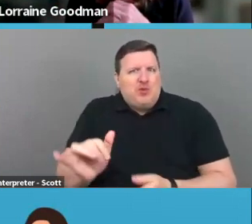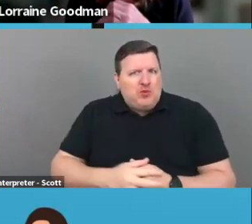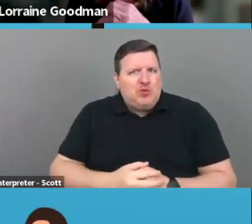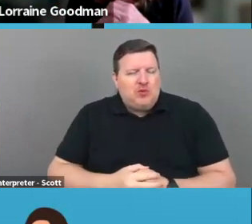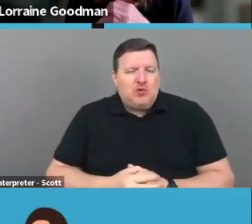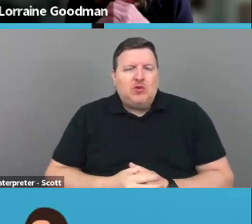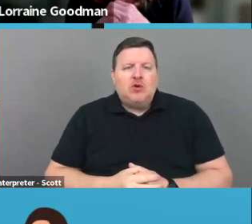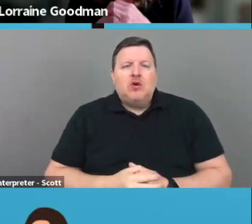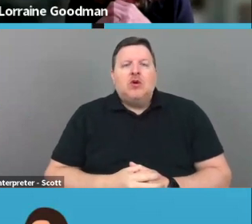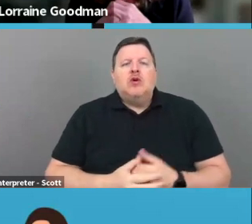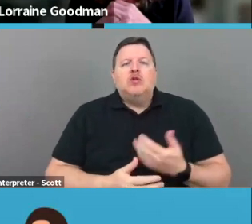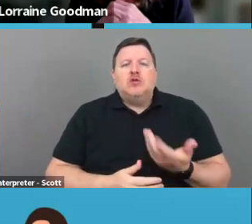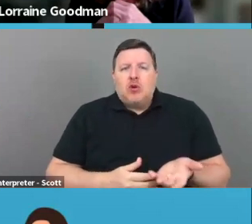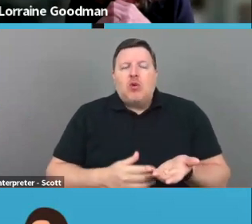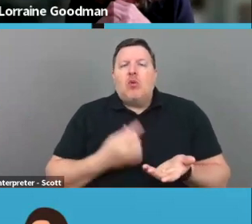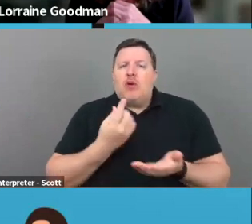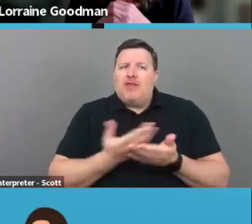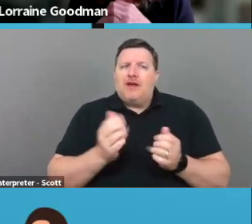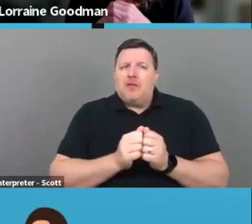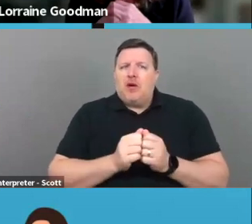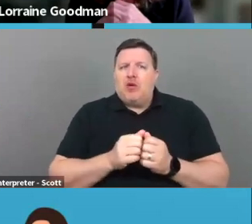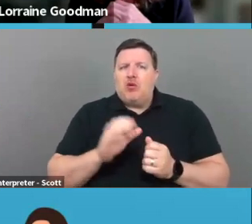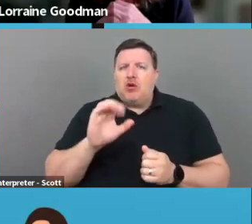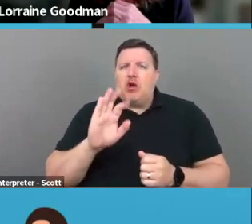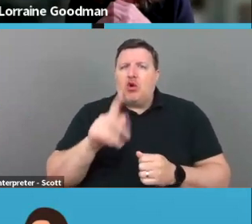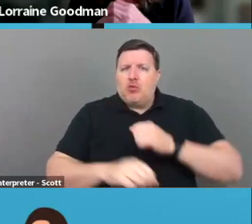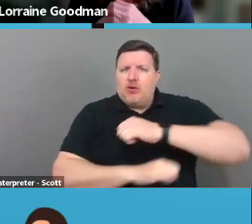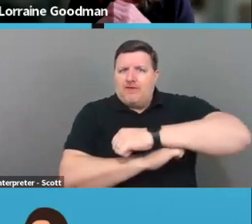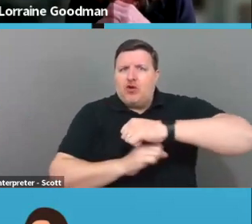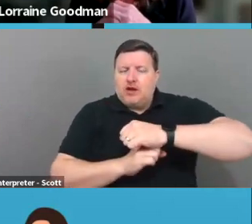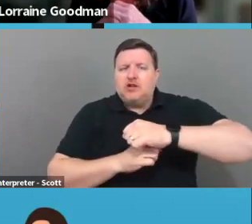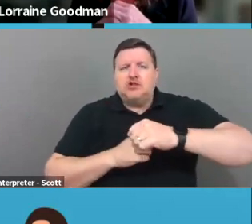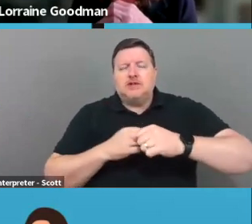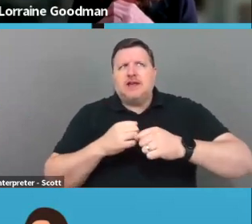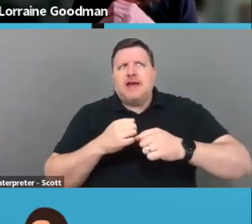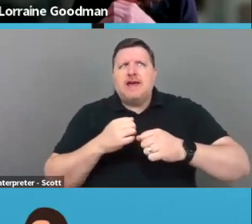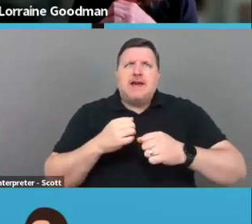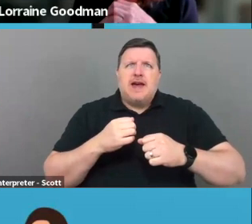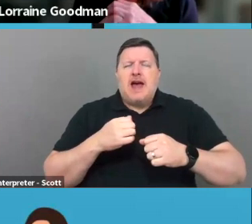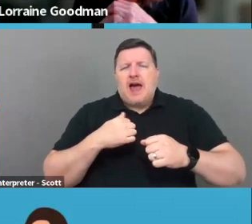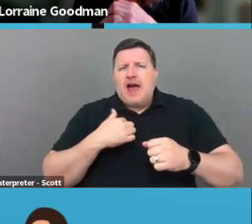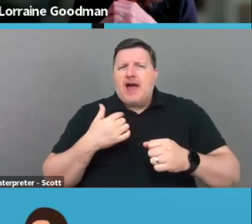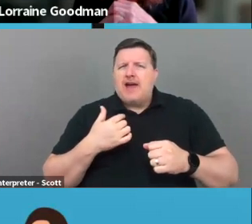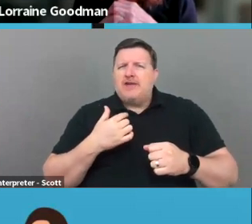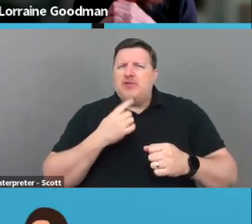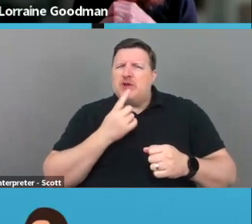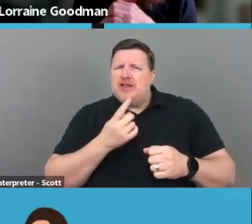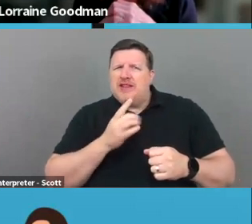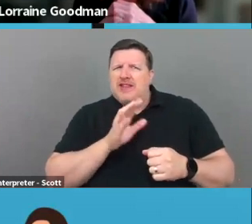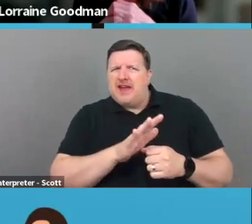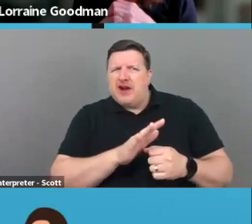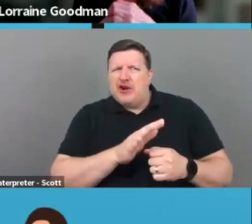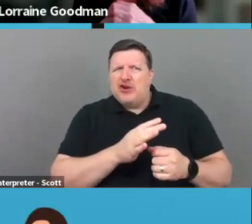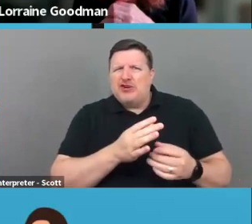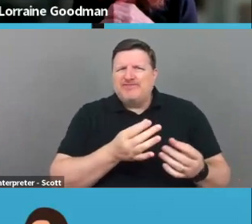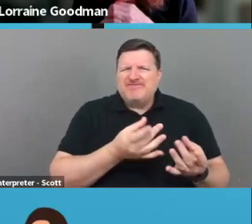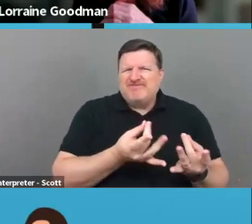talk about with corporate foundations is I have found them to be very elusive unless you have a